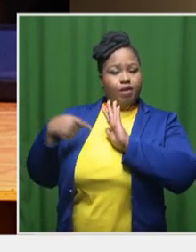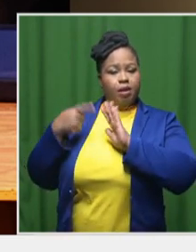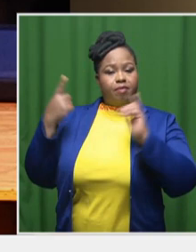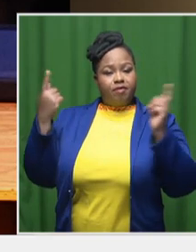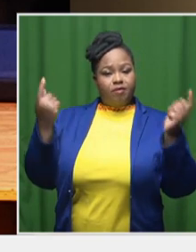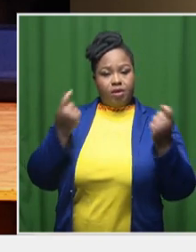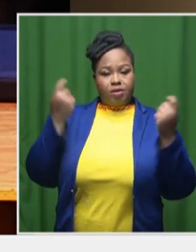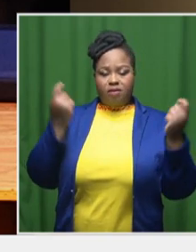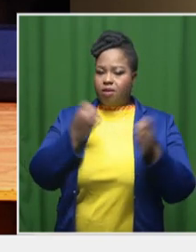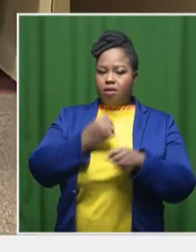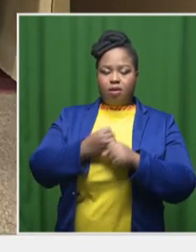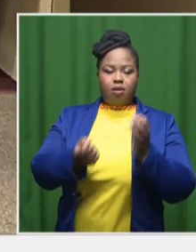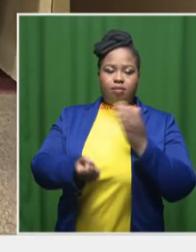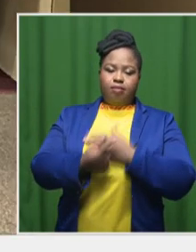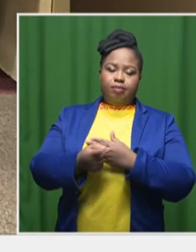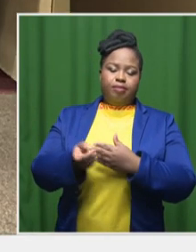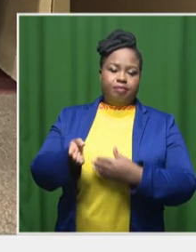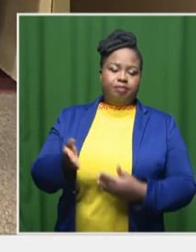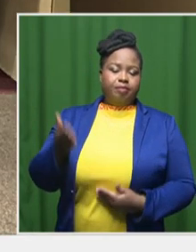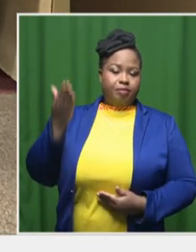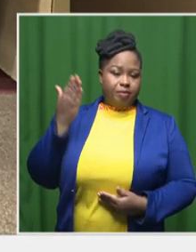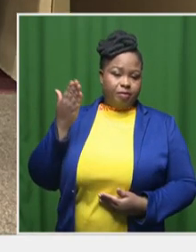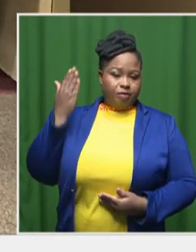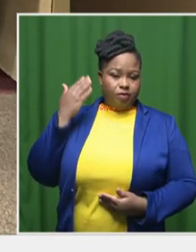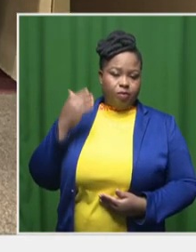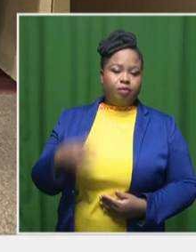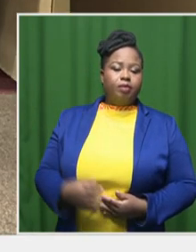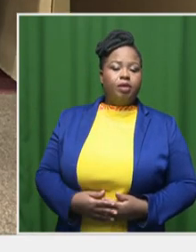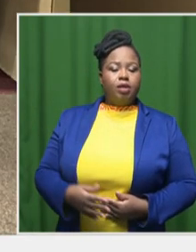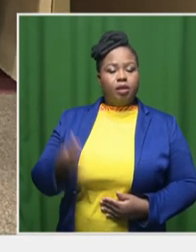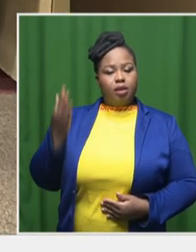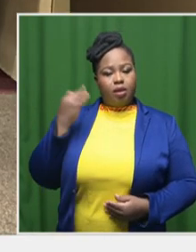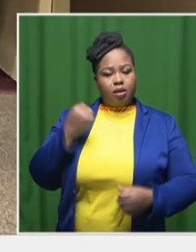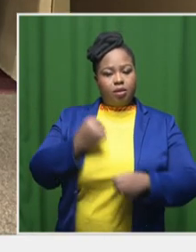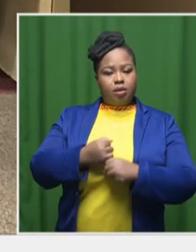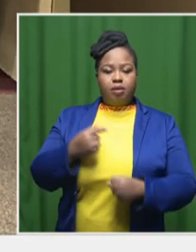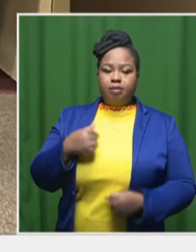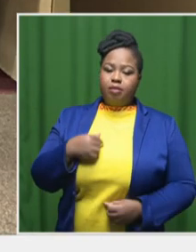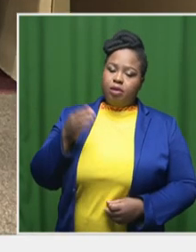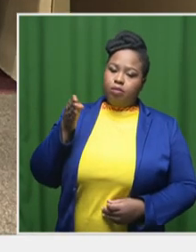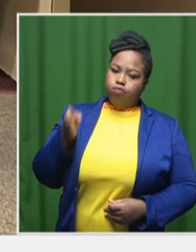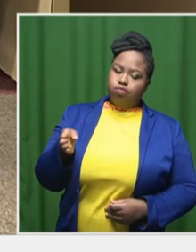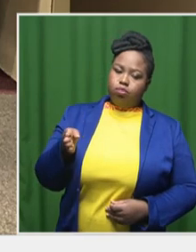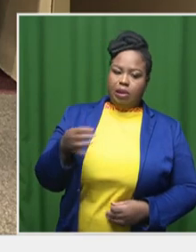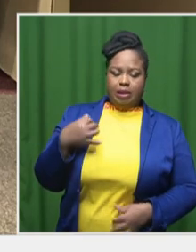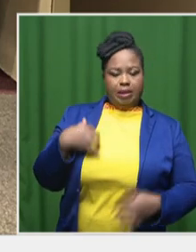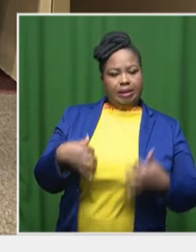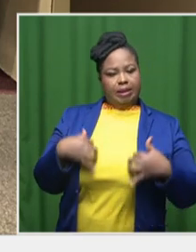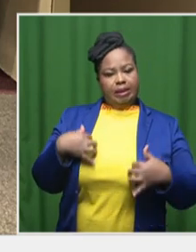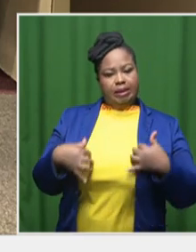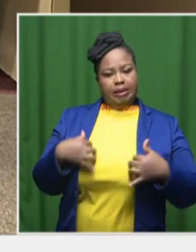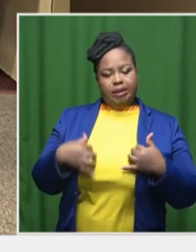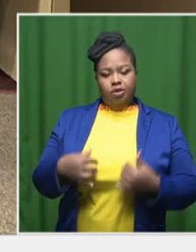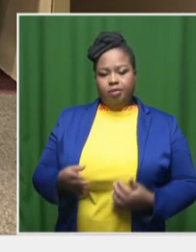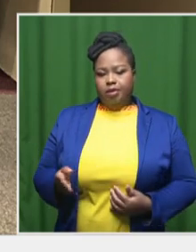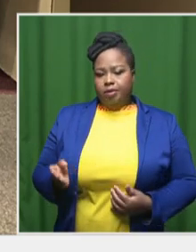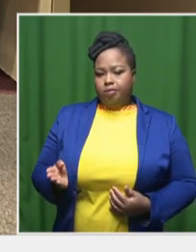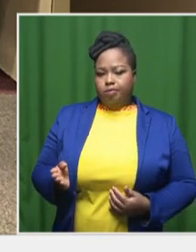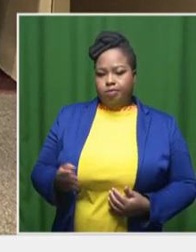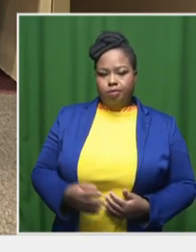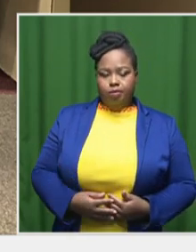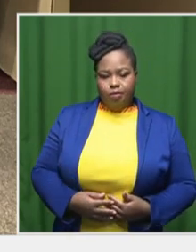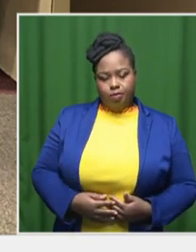And last year when I attended the film festival, it was such an exciting platform to be because,